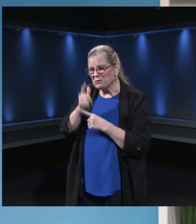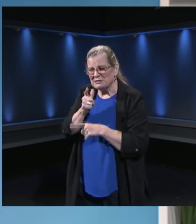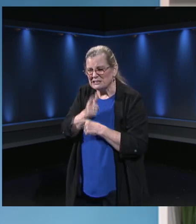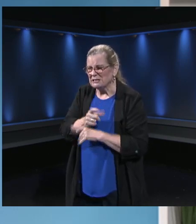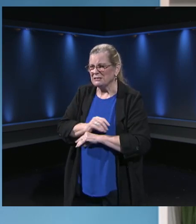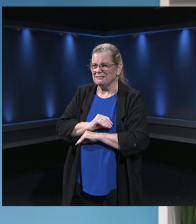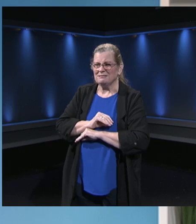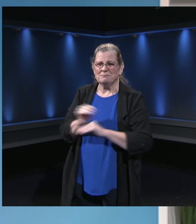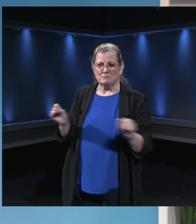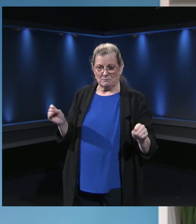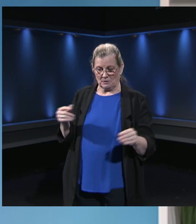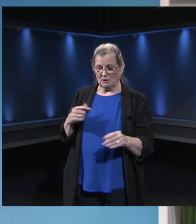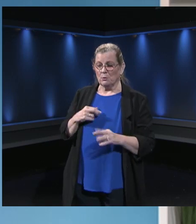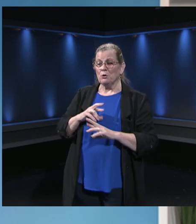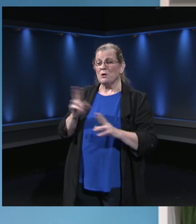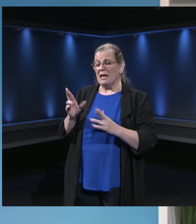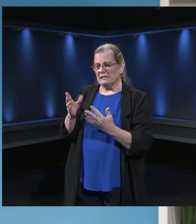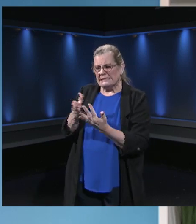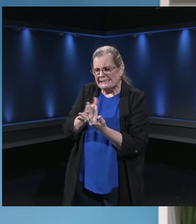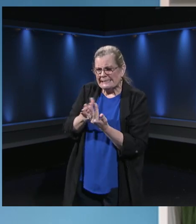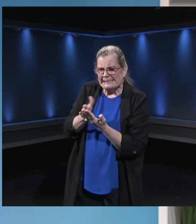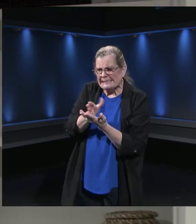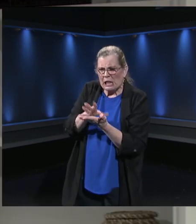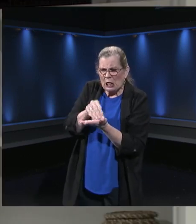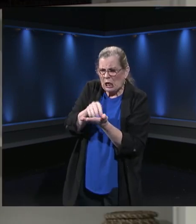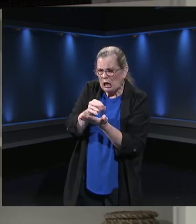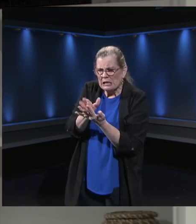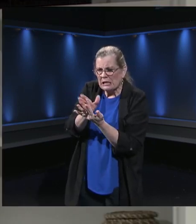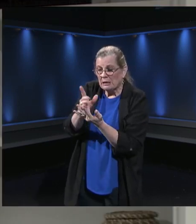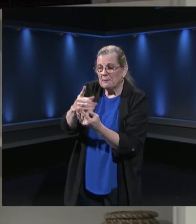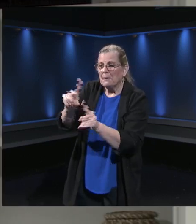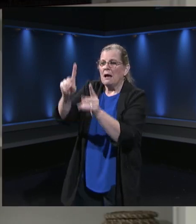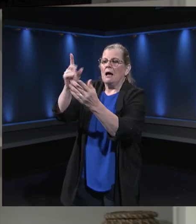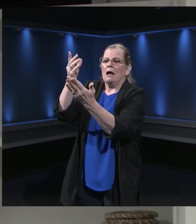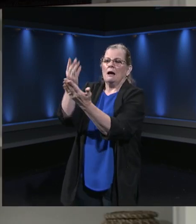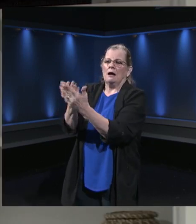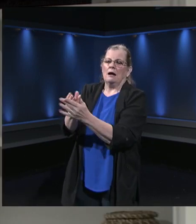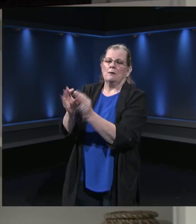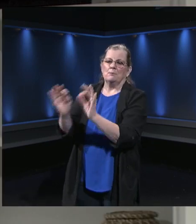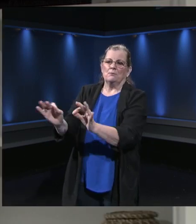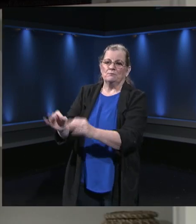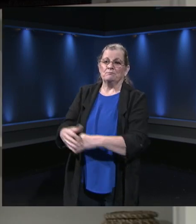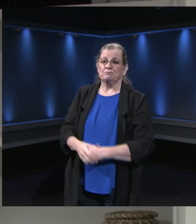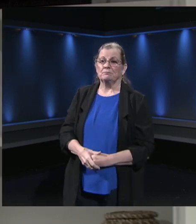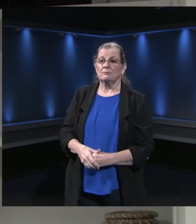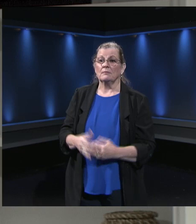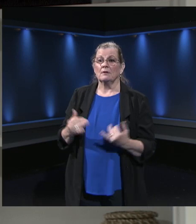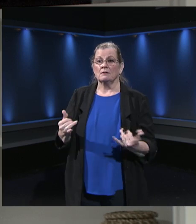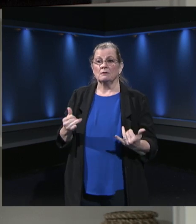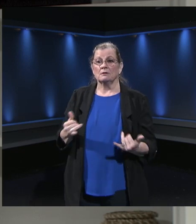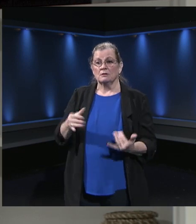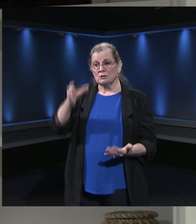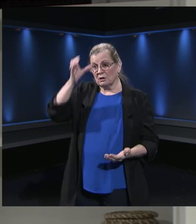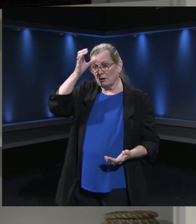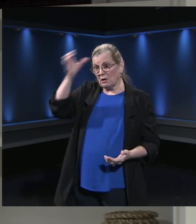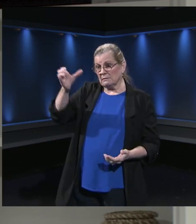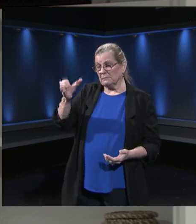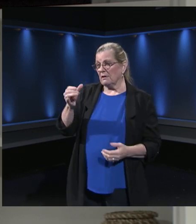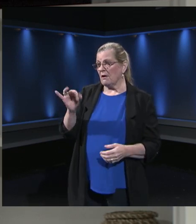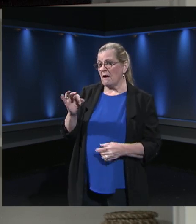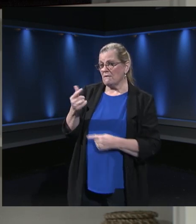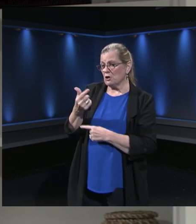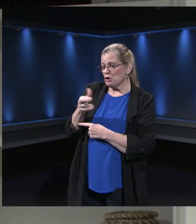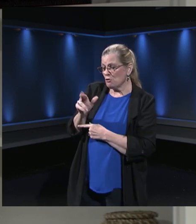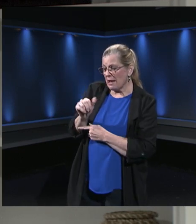patient and give yourself some grace as you go through this. you know, you talked about grace and we talked about that right at the top of the program and also the long haul.